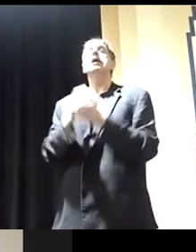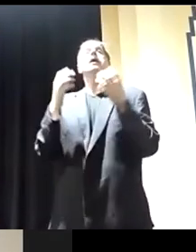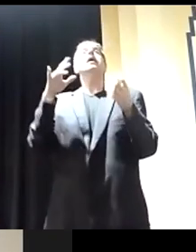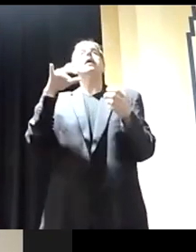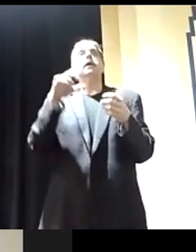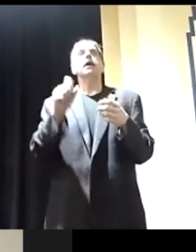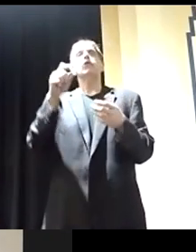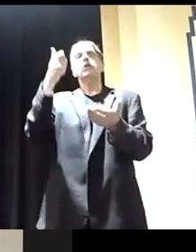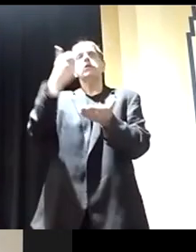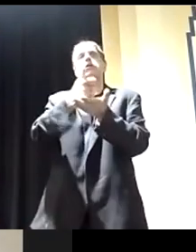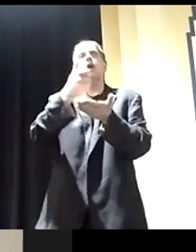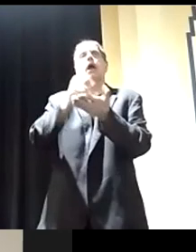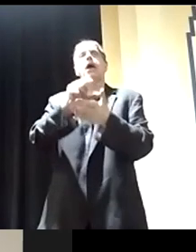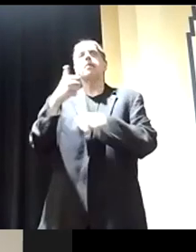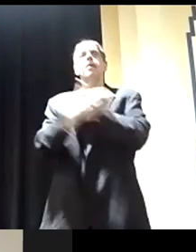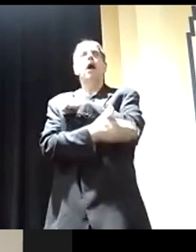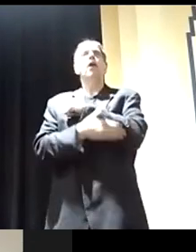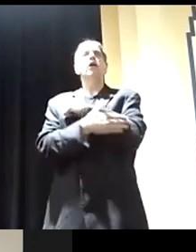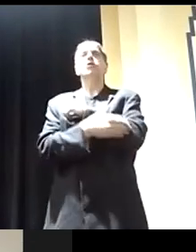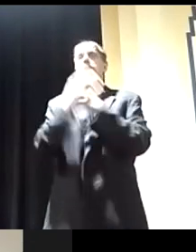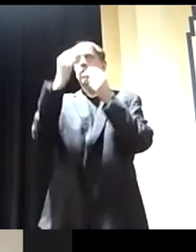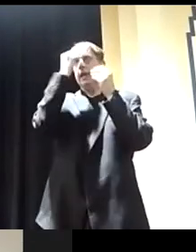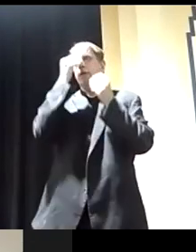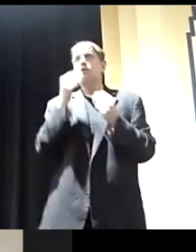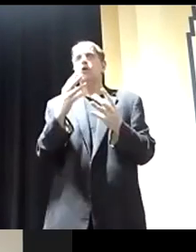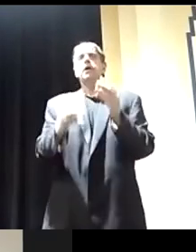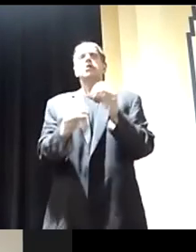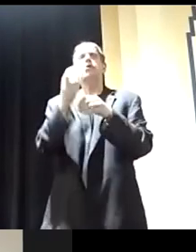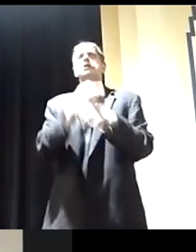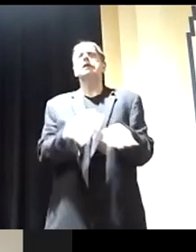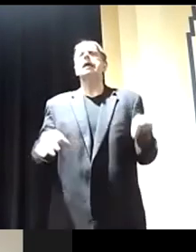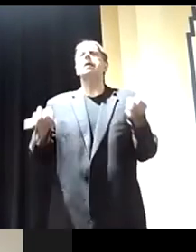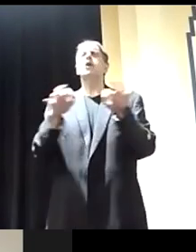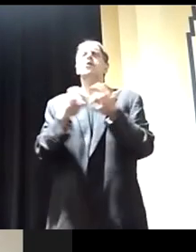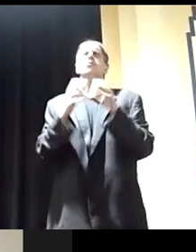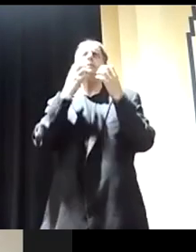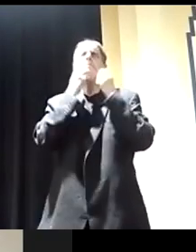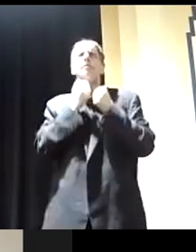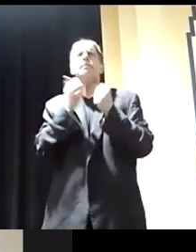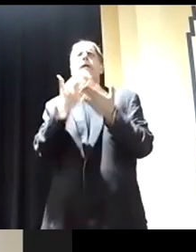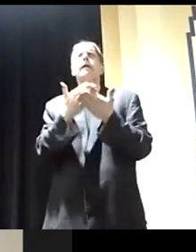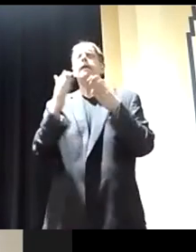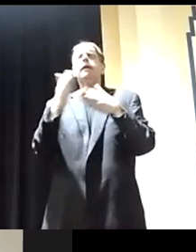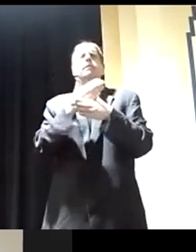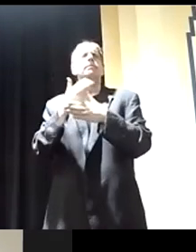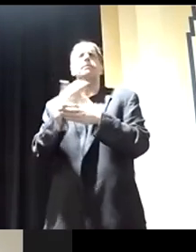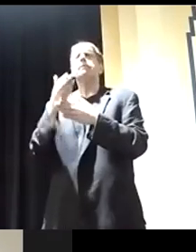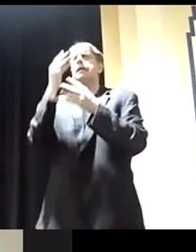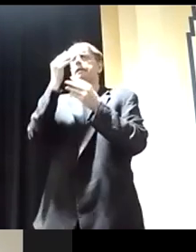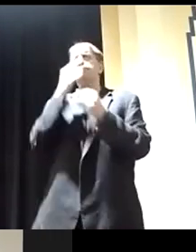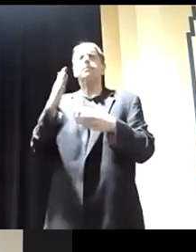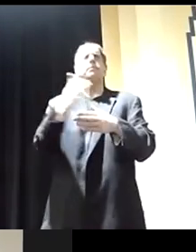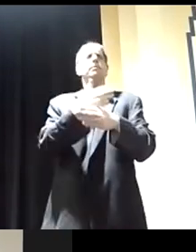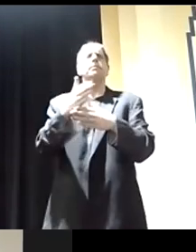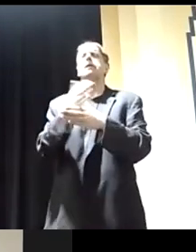So yes, we should help them. mean, information is the most powerful commodity on earth. So for these countries who are still in